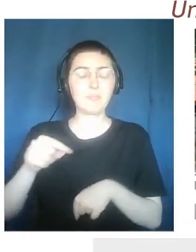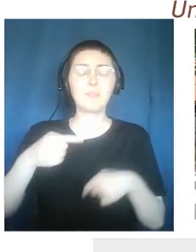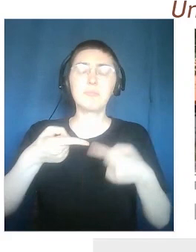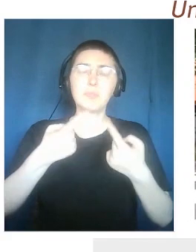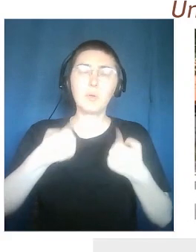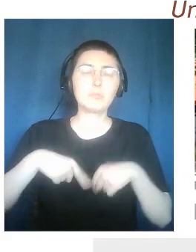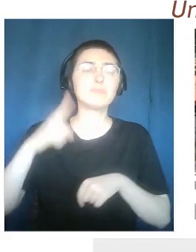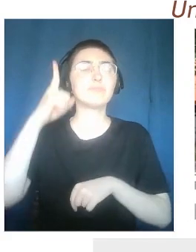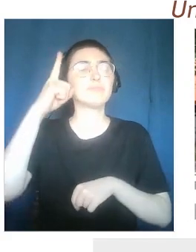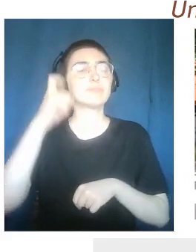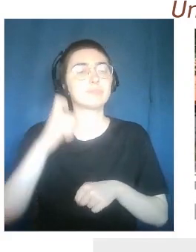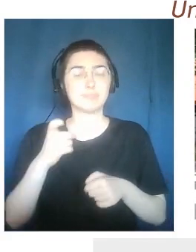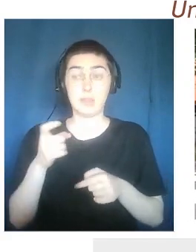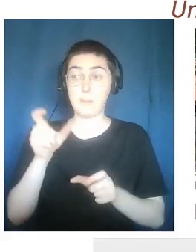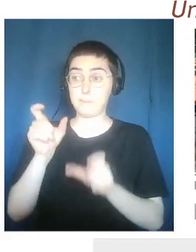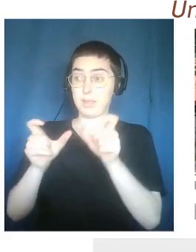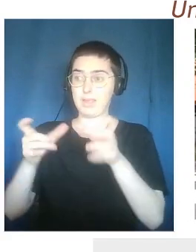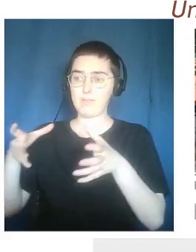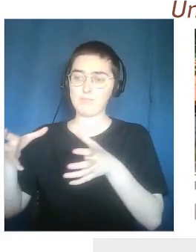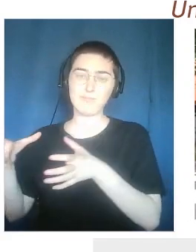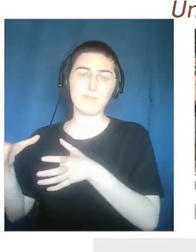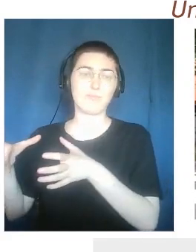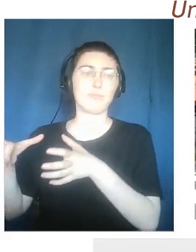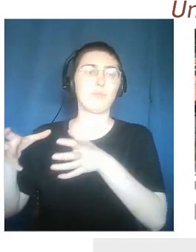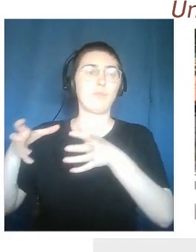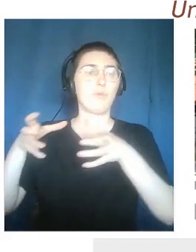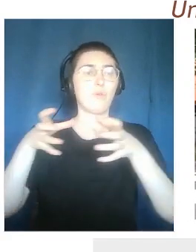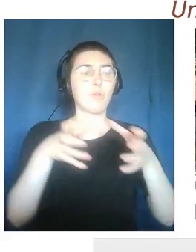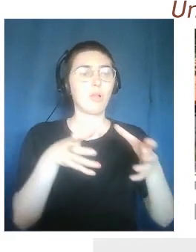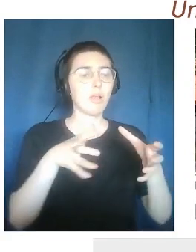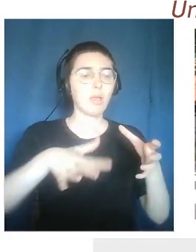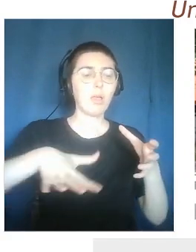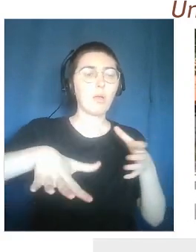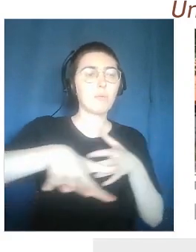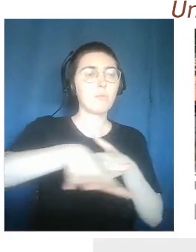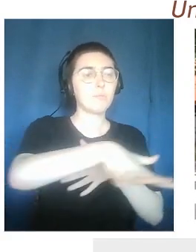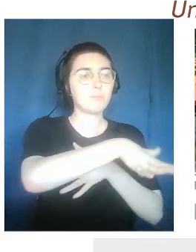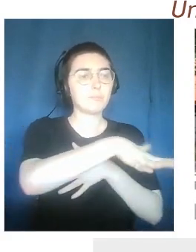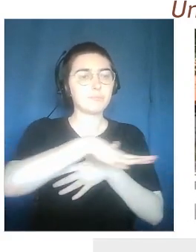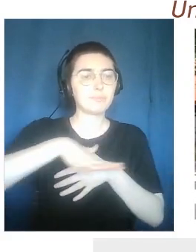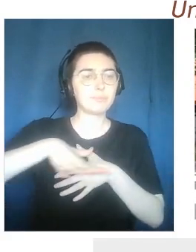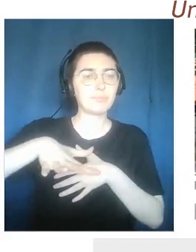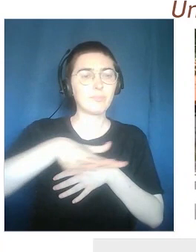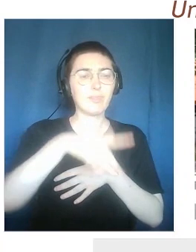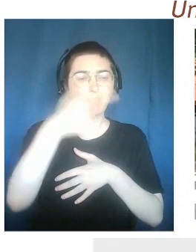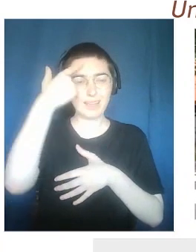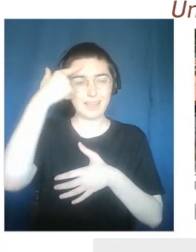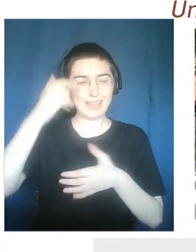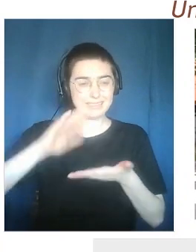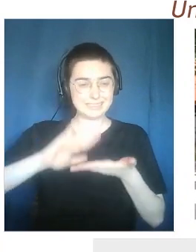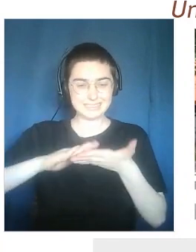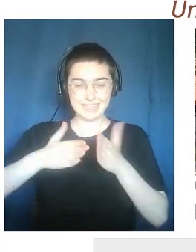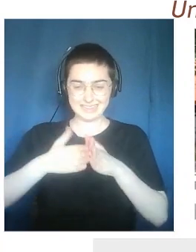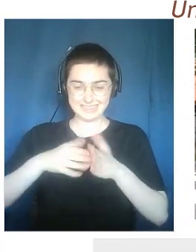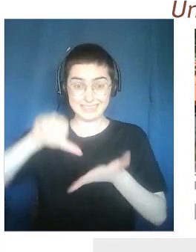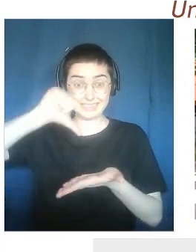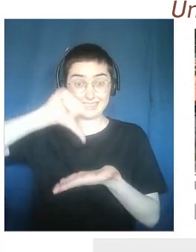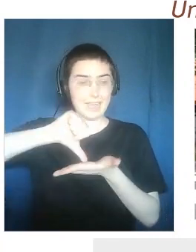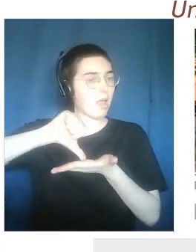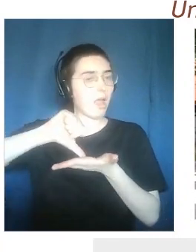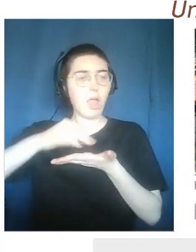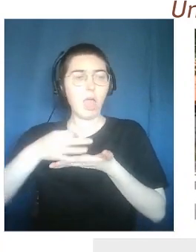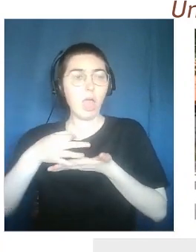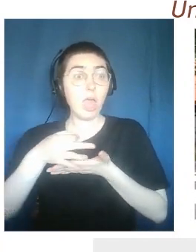landscapes. we started to take a group of visitors to visit suburbs